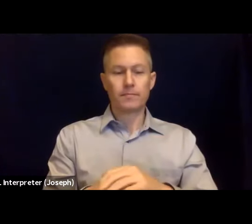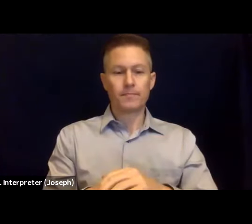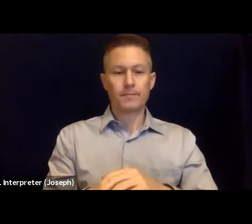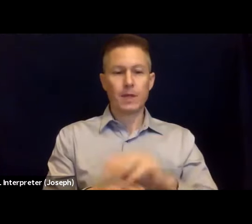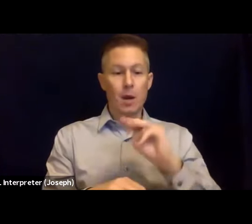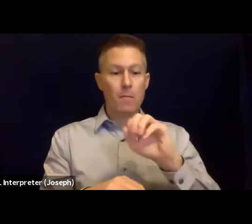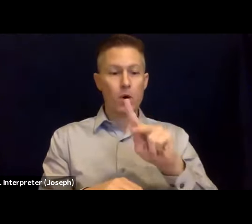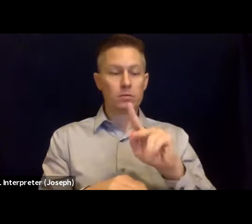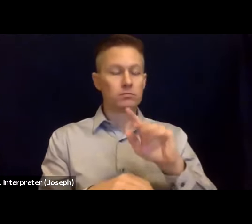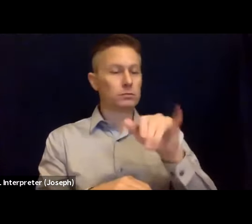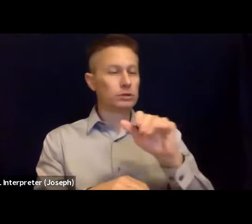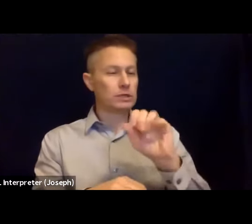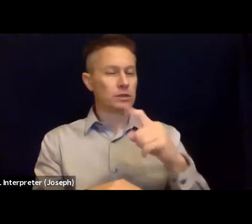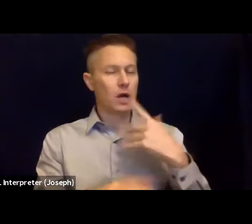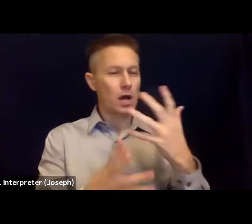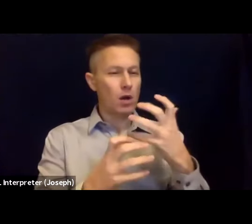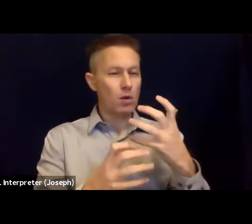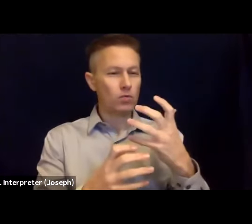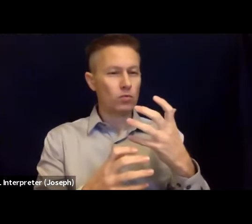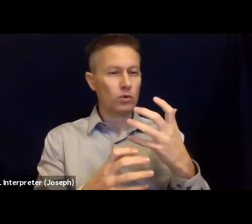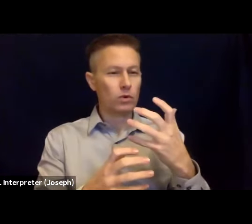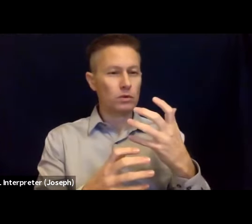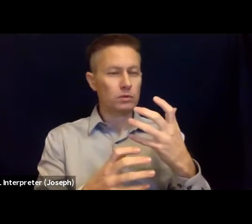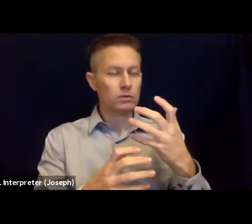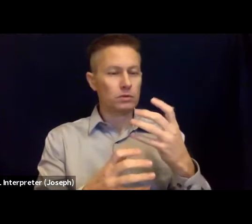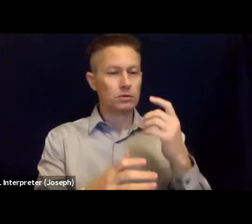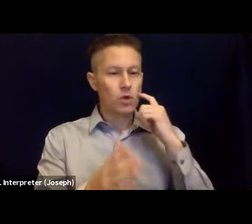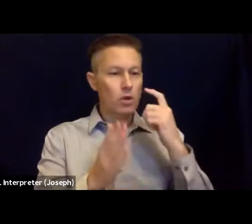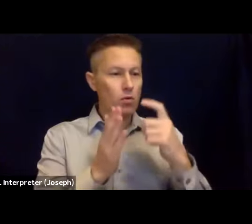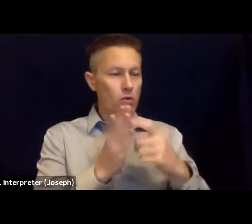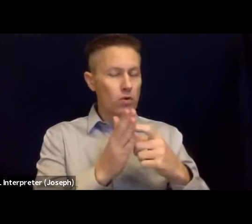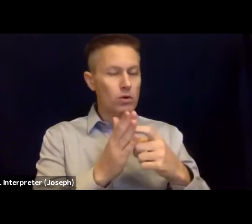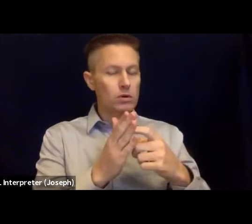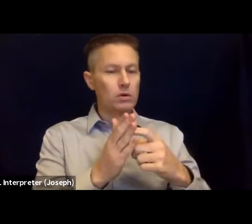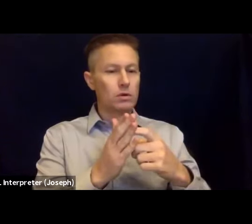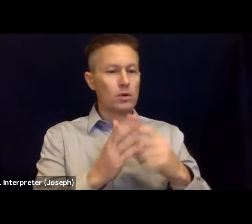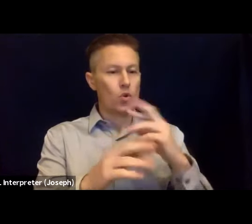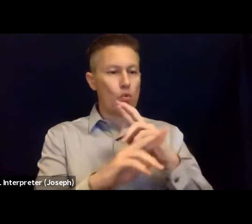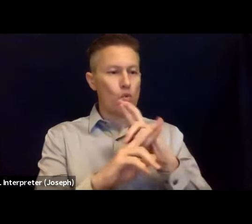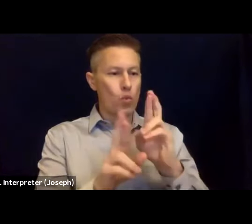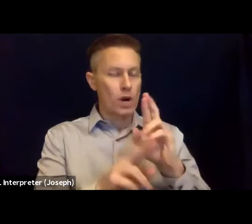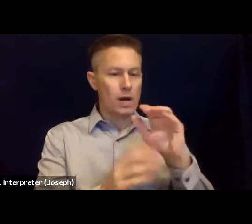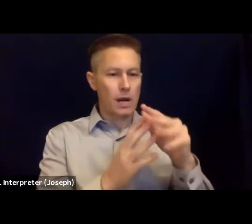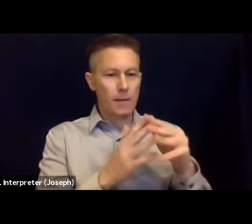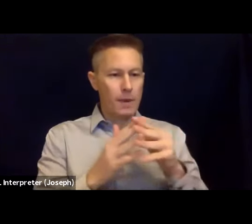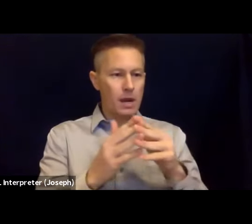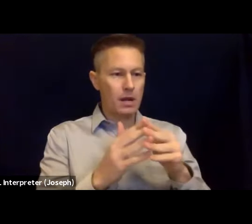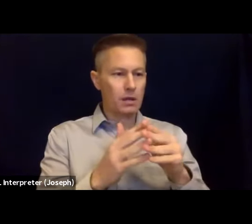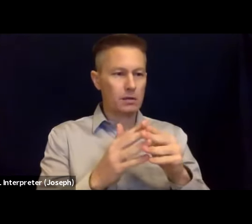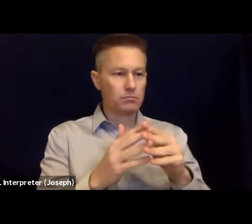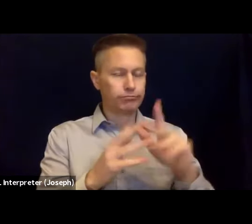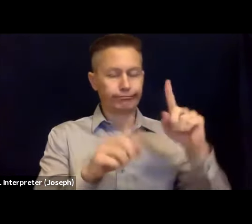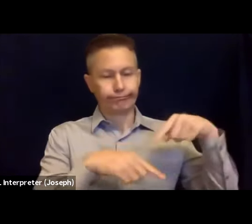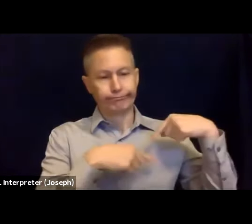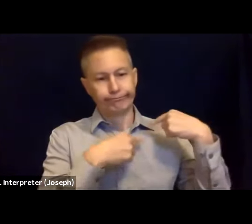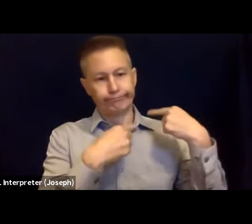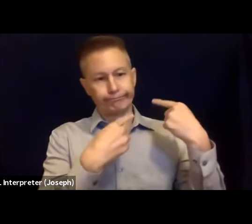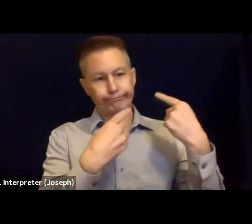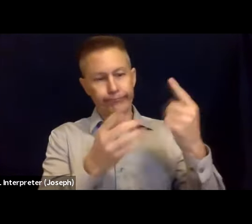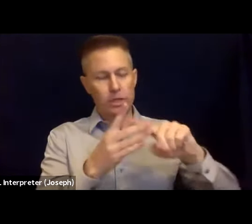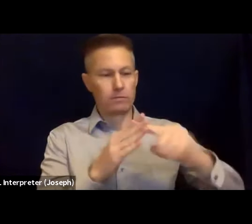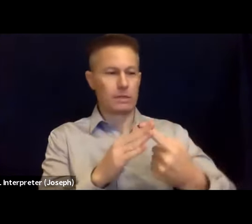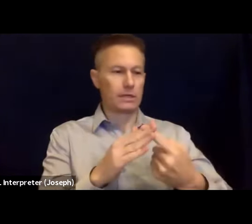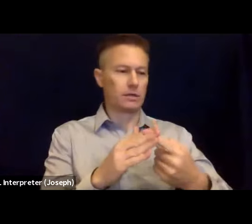I would like to just also acknowledge Ready America that every year since the beginning of